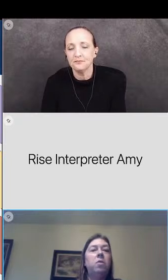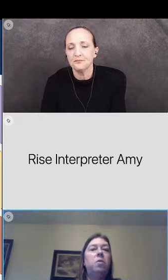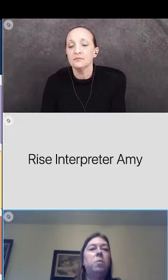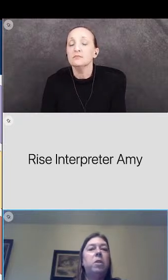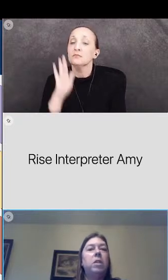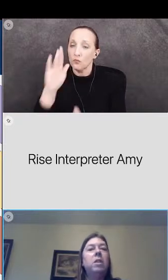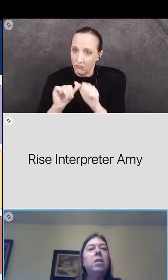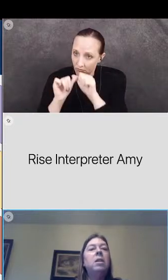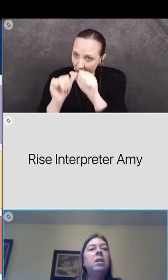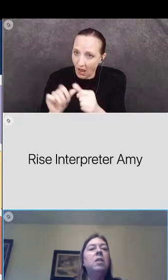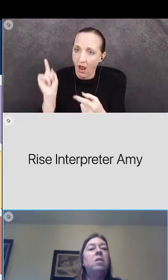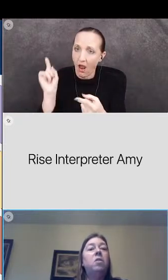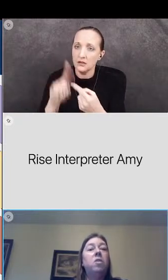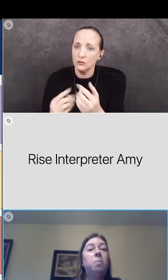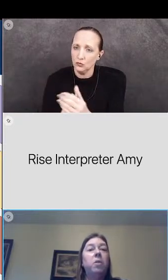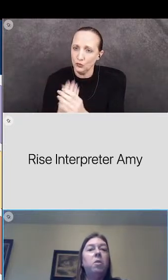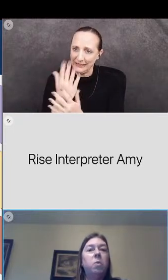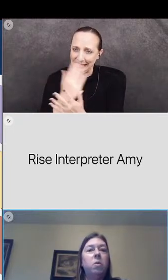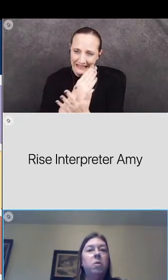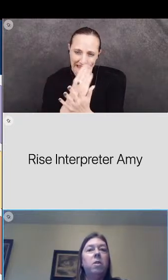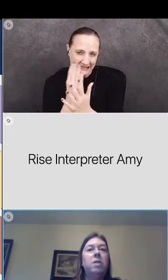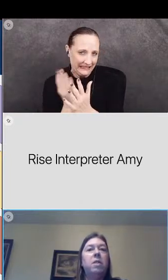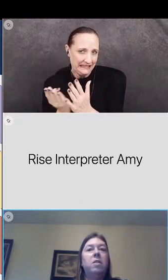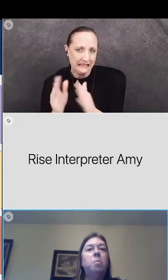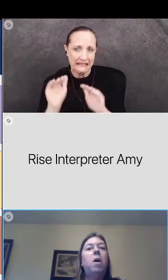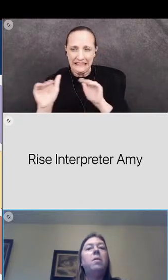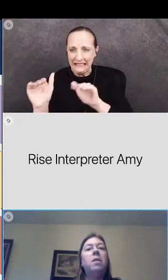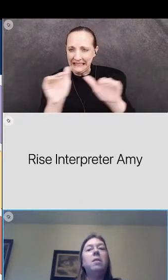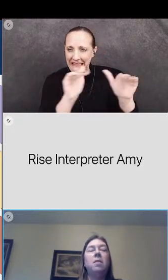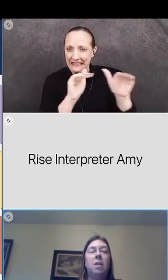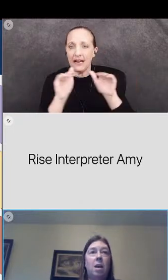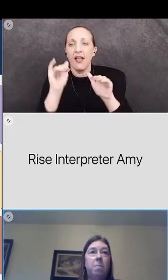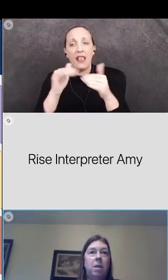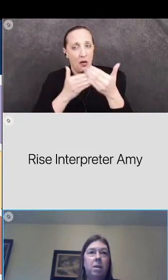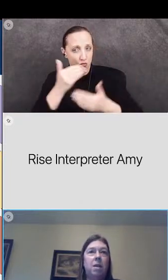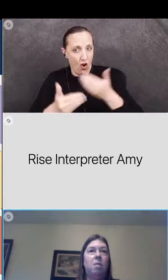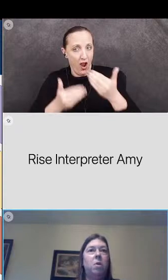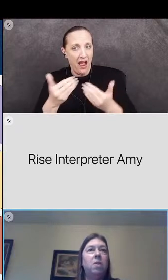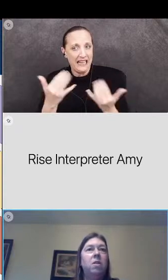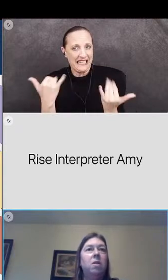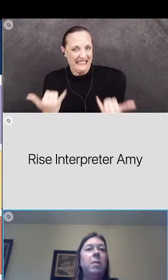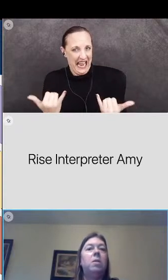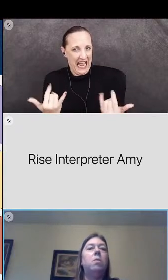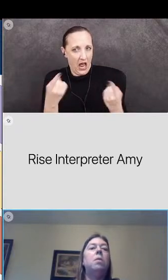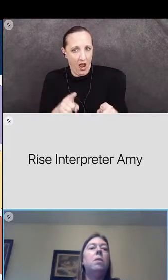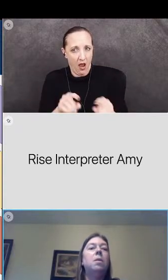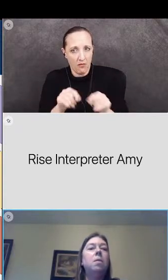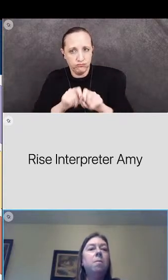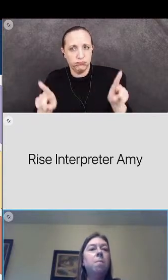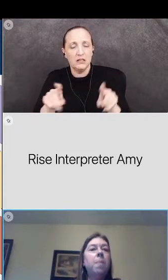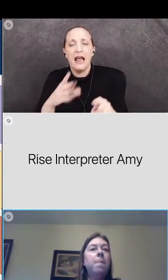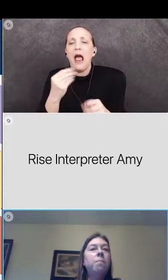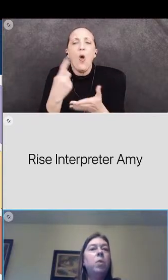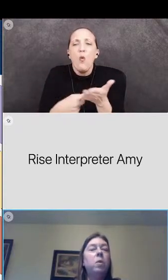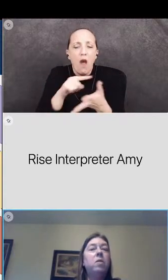continue through the spring and to spread the word that this process is happening and what it's all about